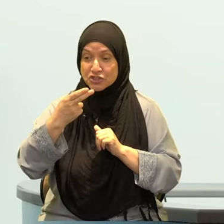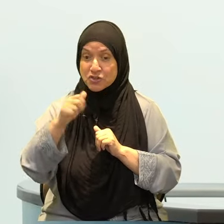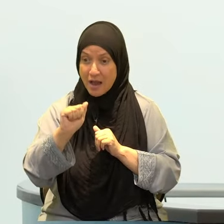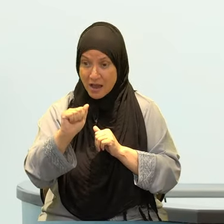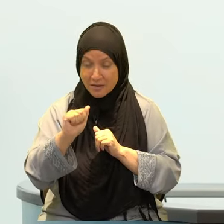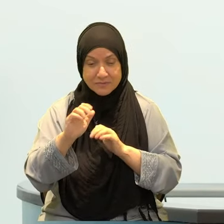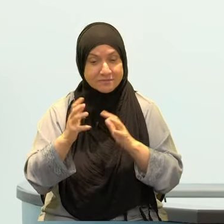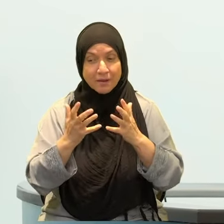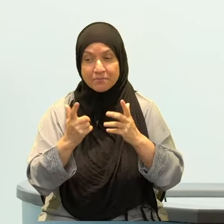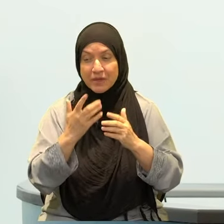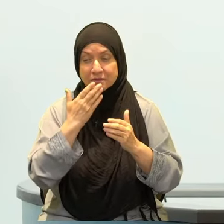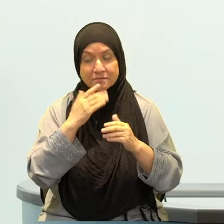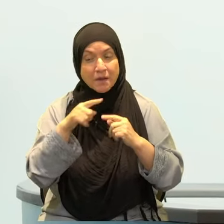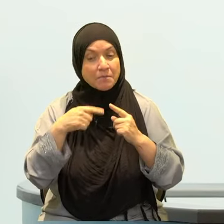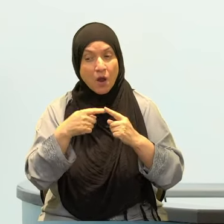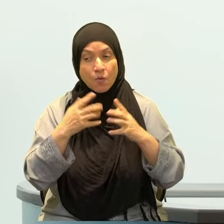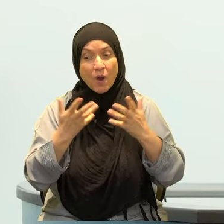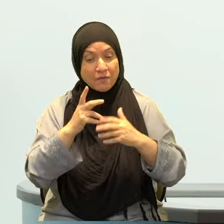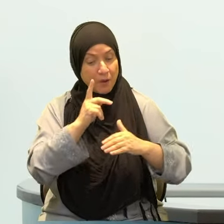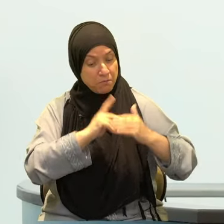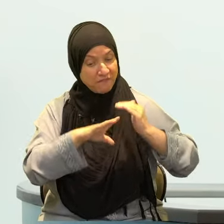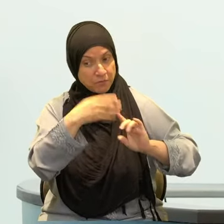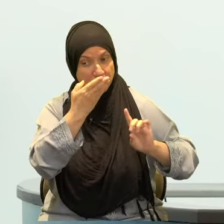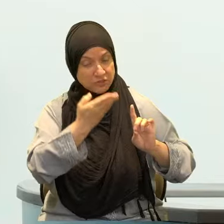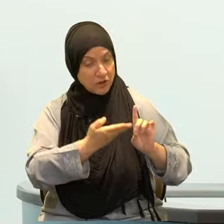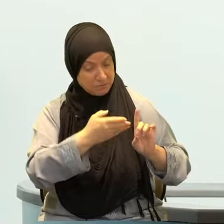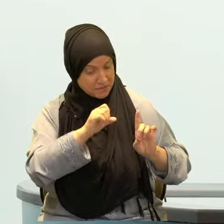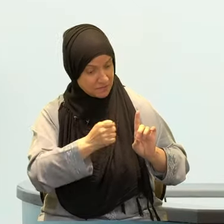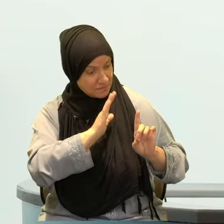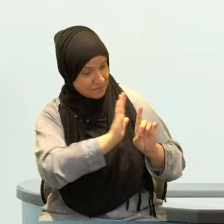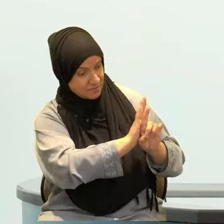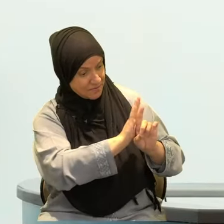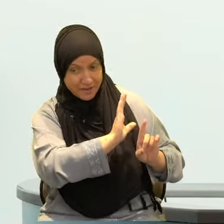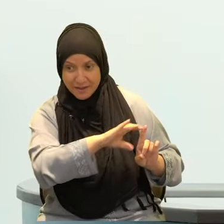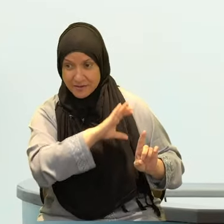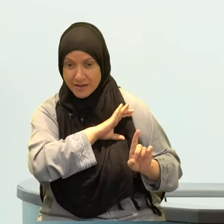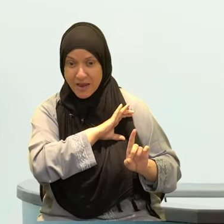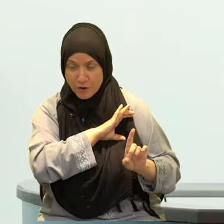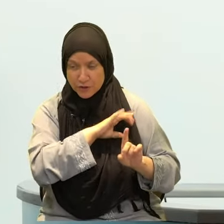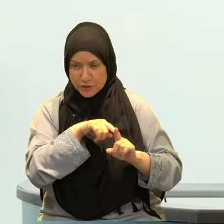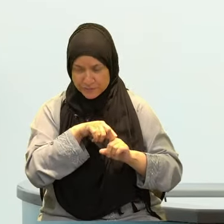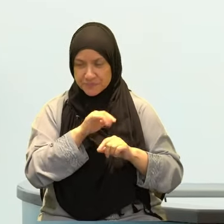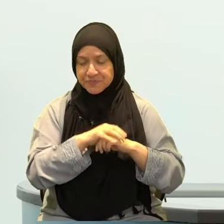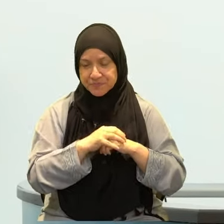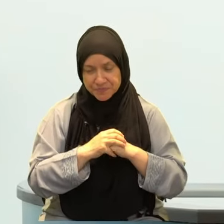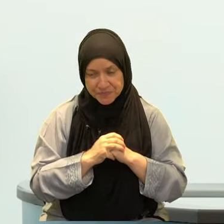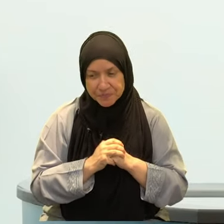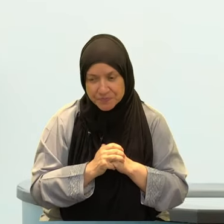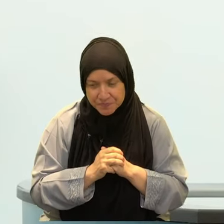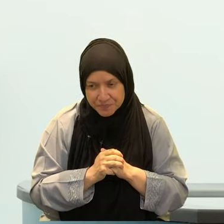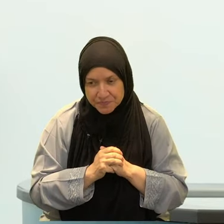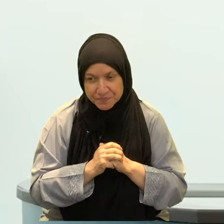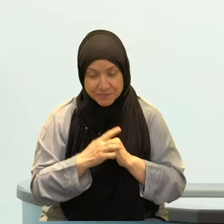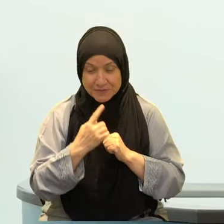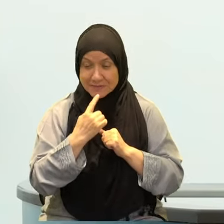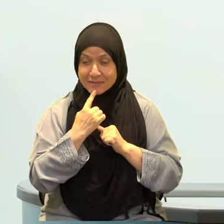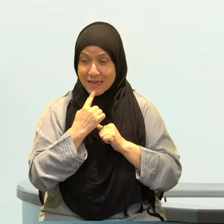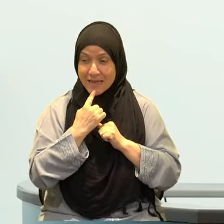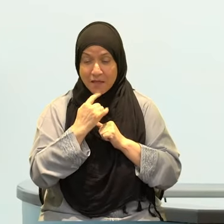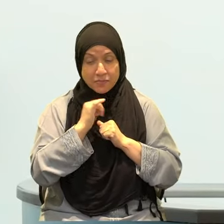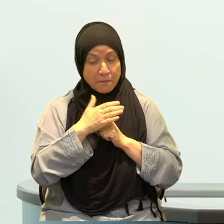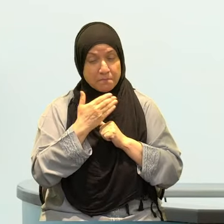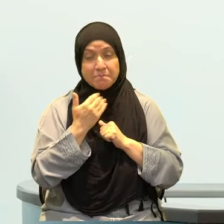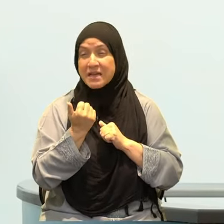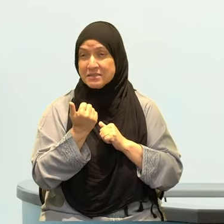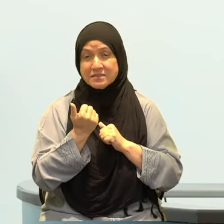quoted, and it is in multiple narrations. The best of you in character are the best of you in faith, but there is an addition that's also